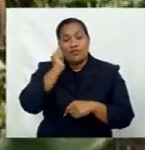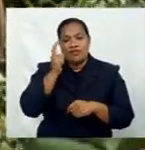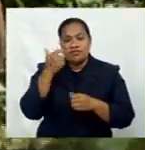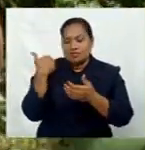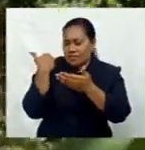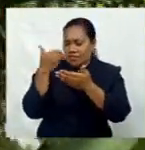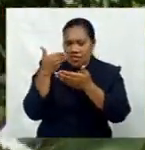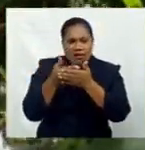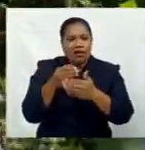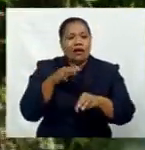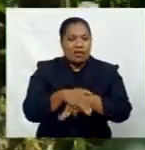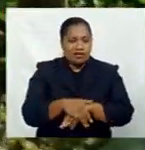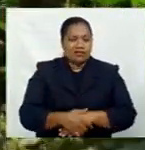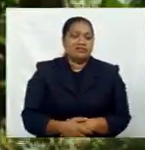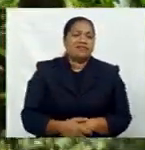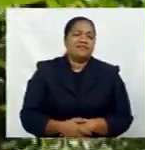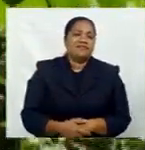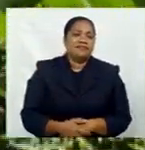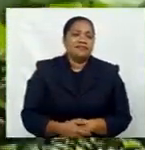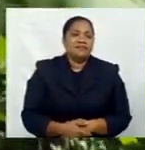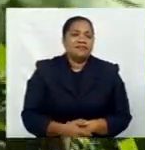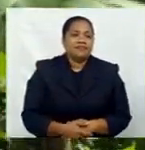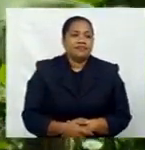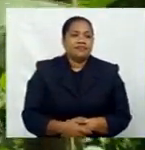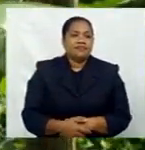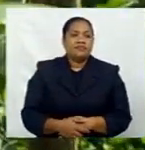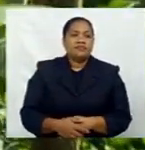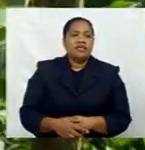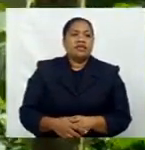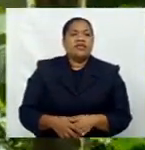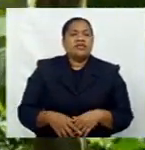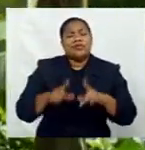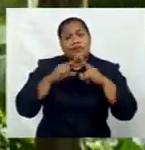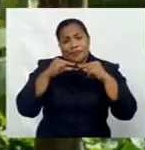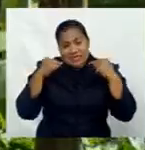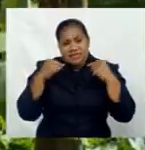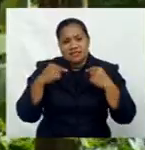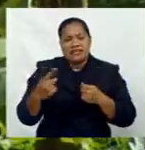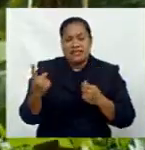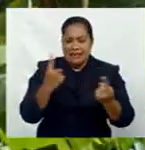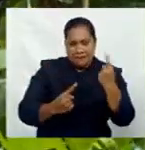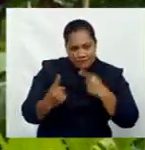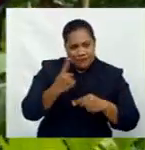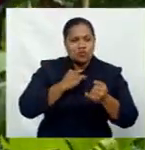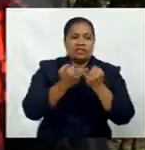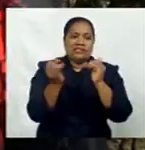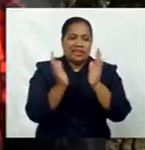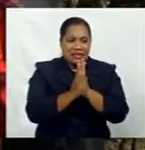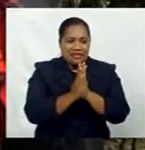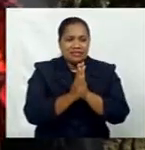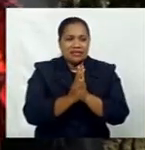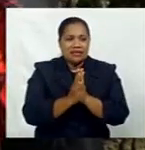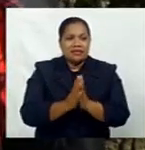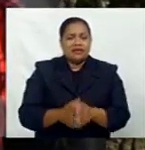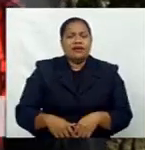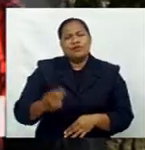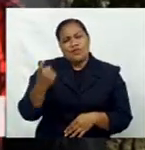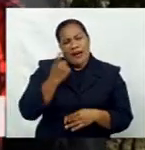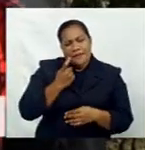Invite a few pastors to come around on Sundays just to give out